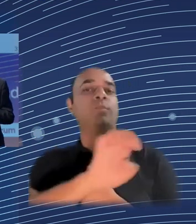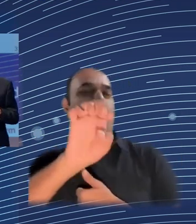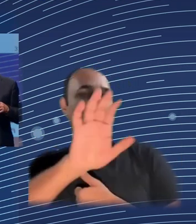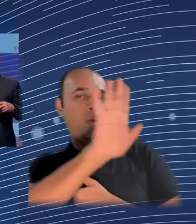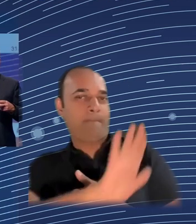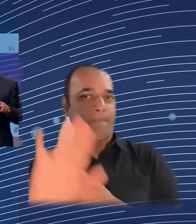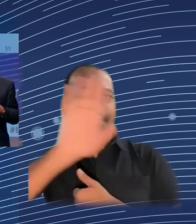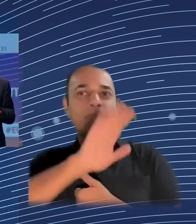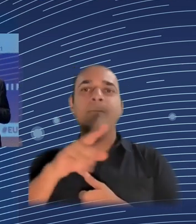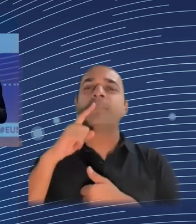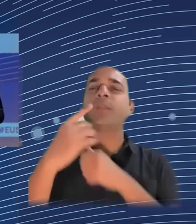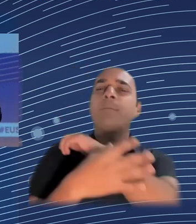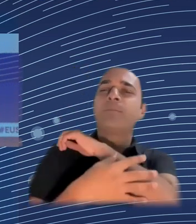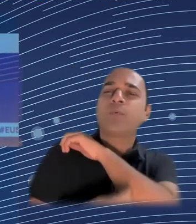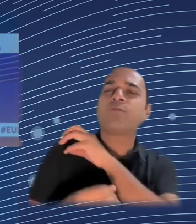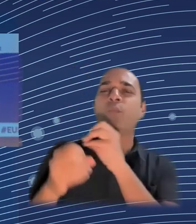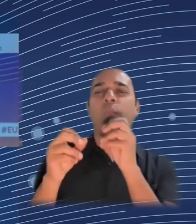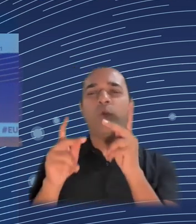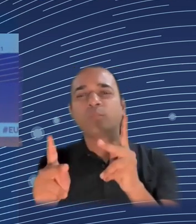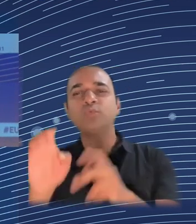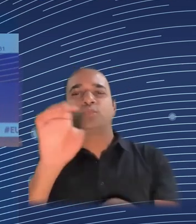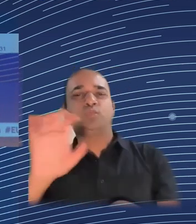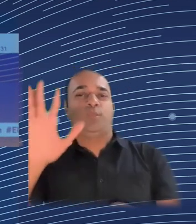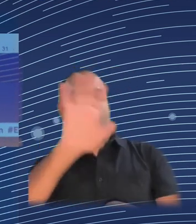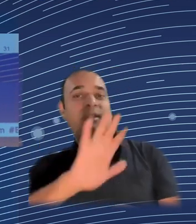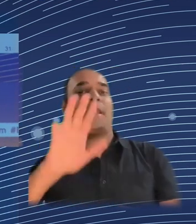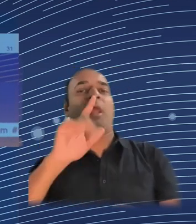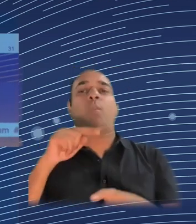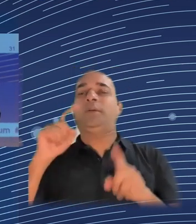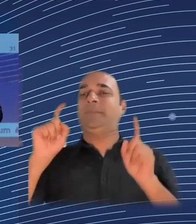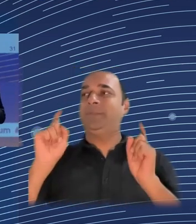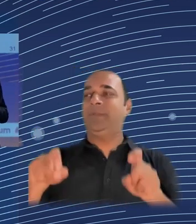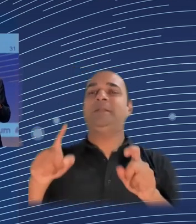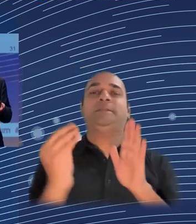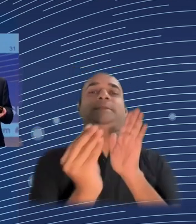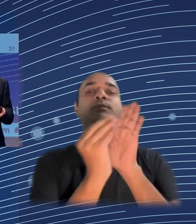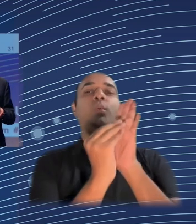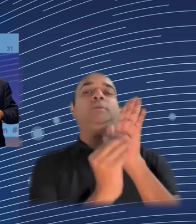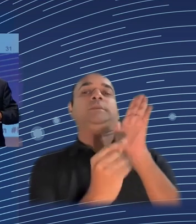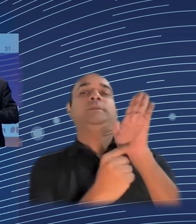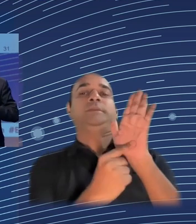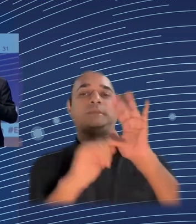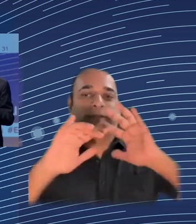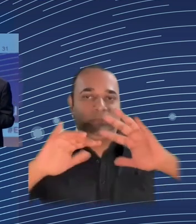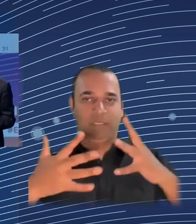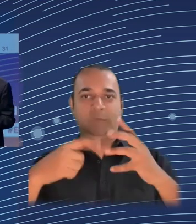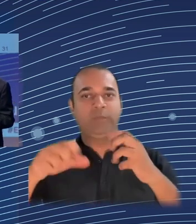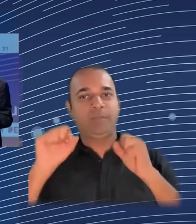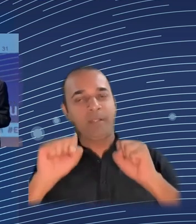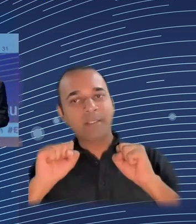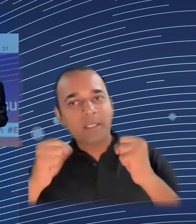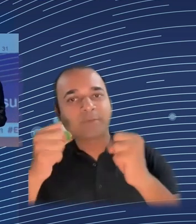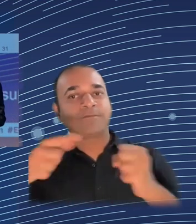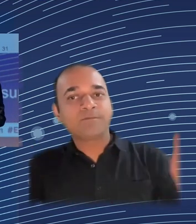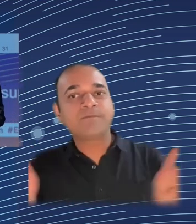slide. A policy that keeps on supporting the regions that are the less developed regions, the ones that we call lagging